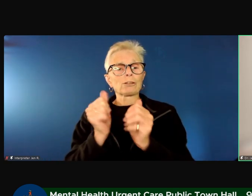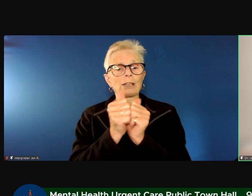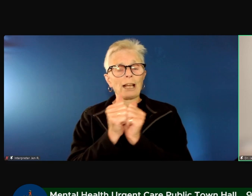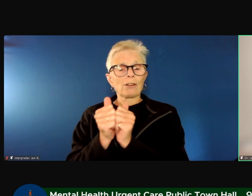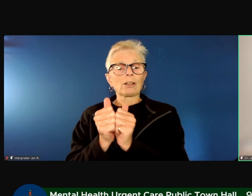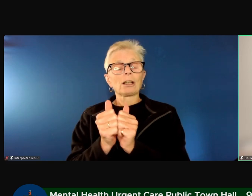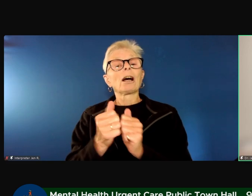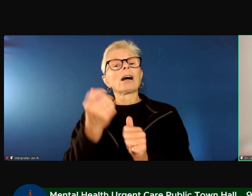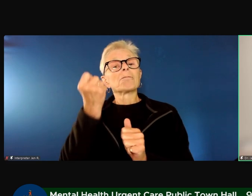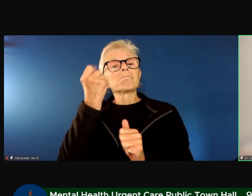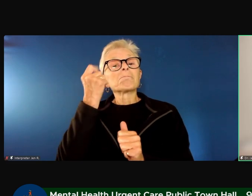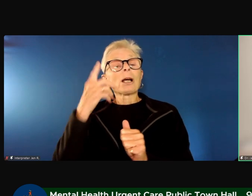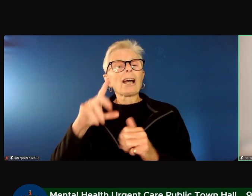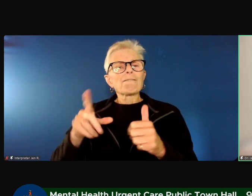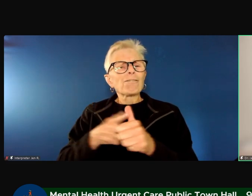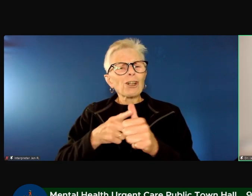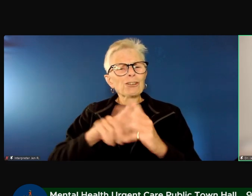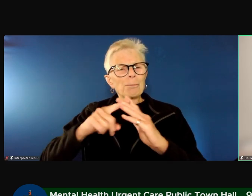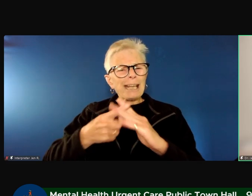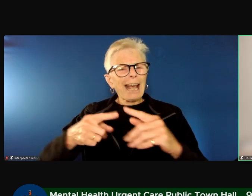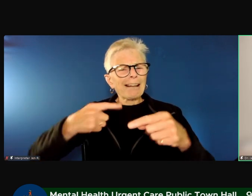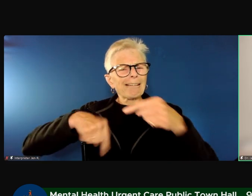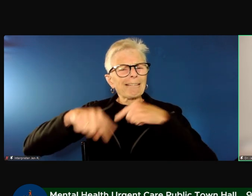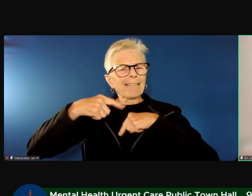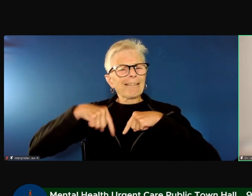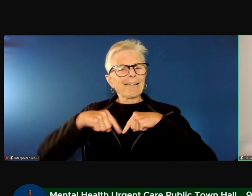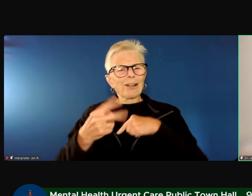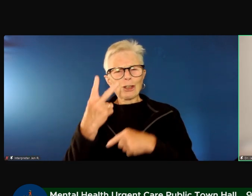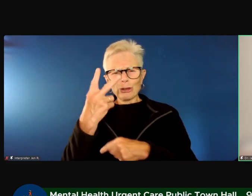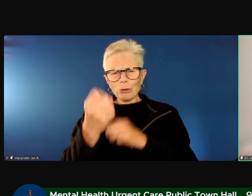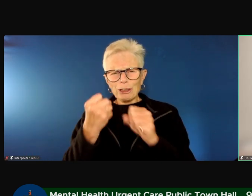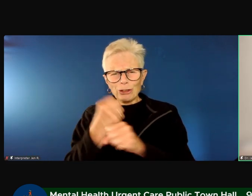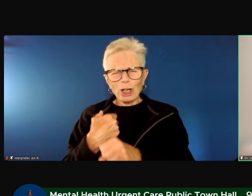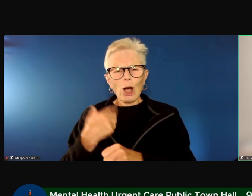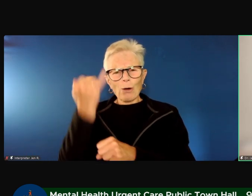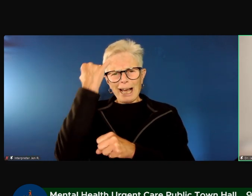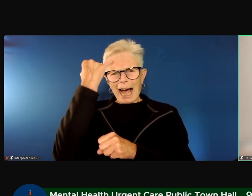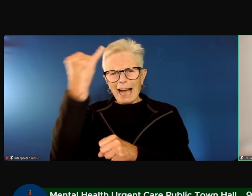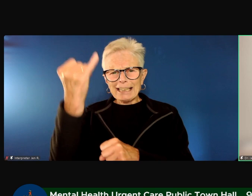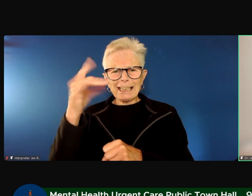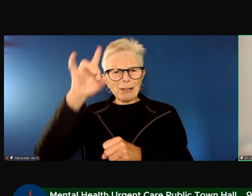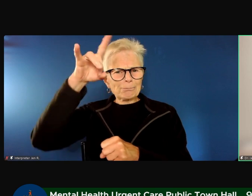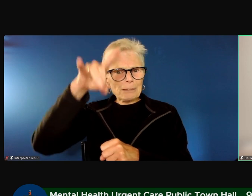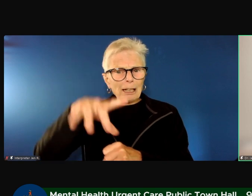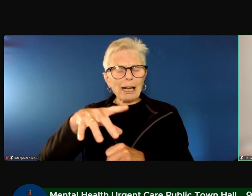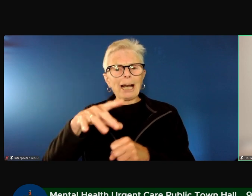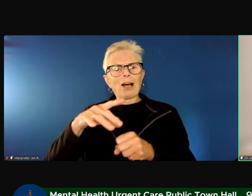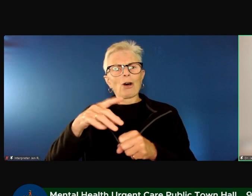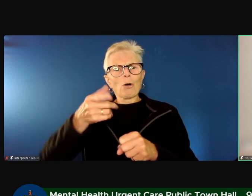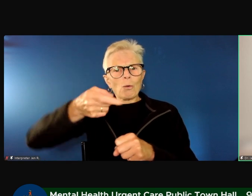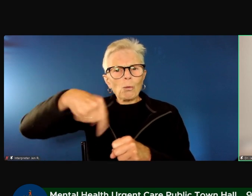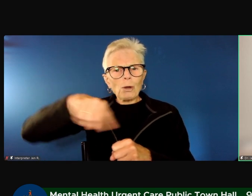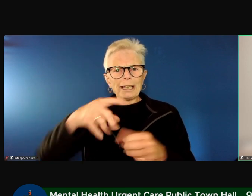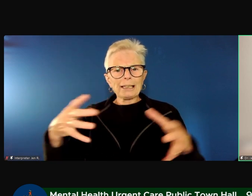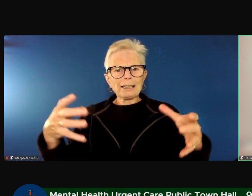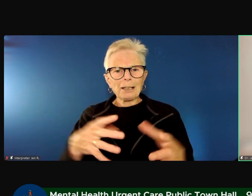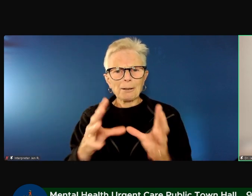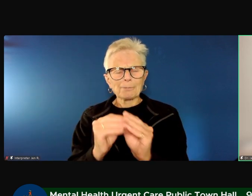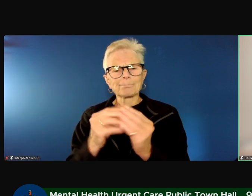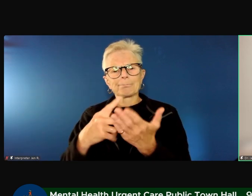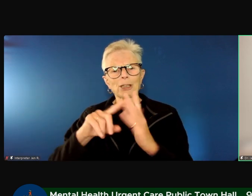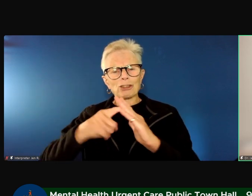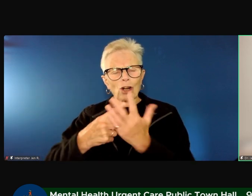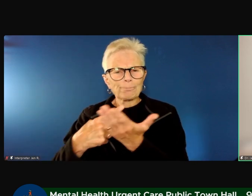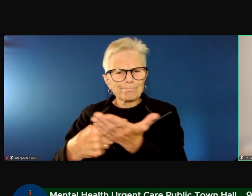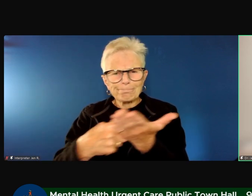started as a conversation almost two years ago, I think, when we started having the conversation about this need. And